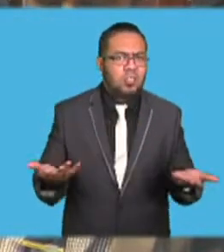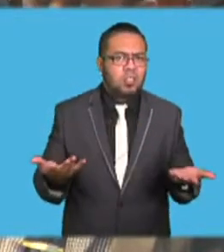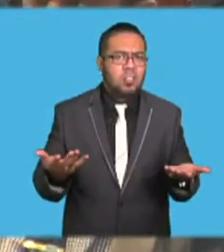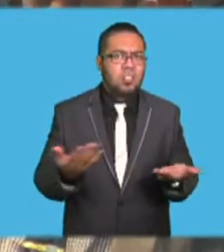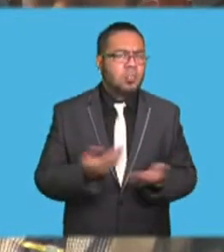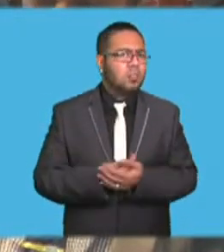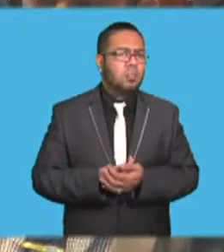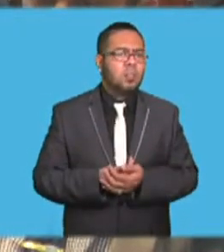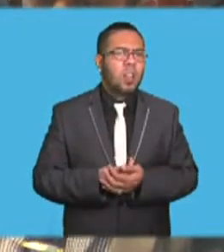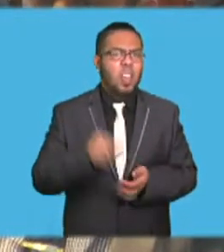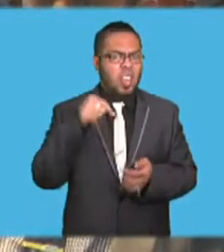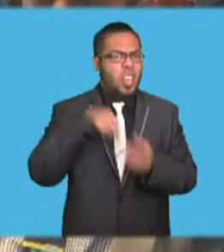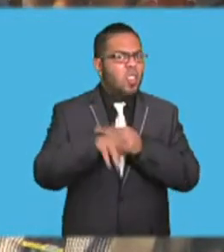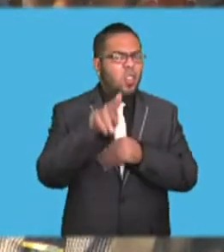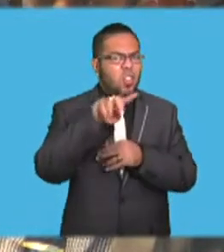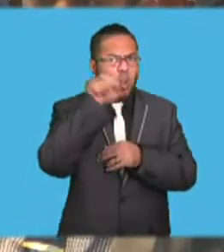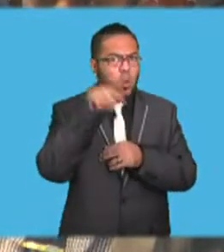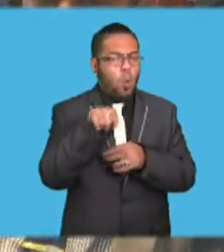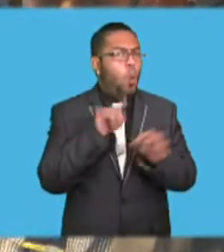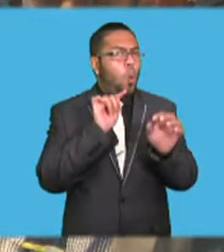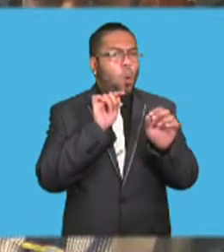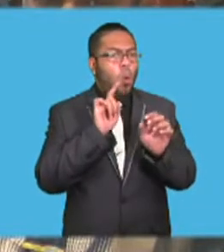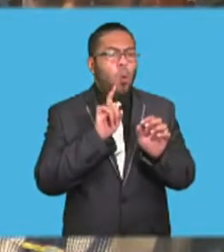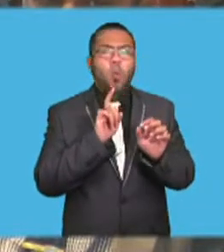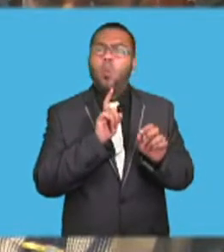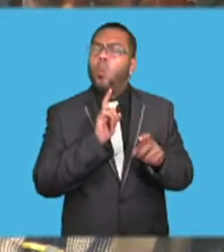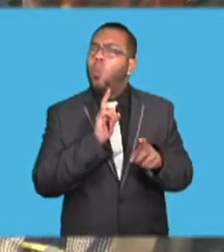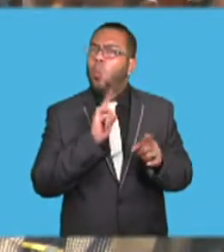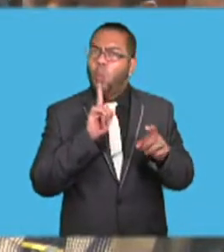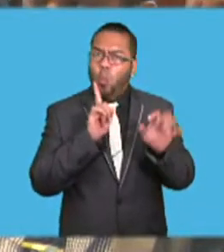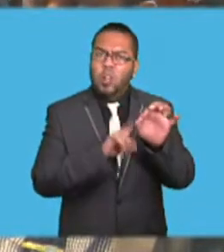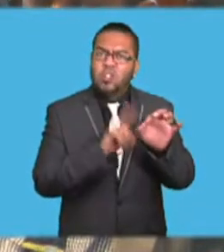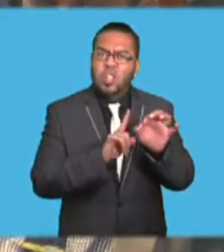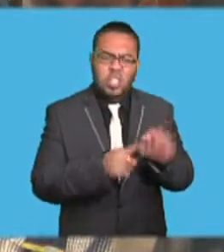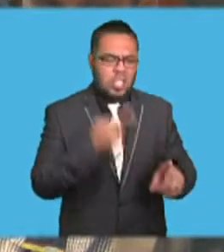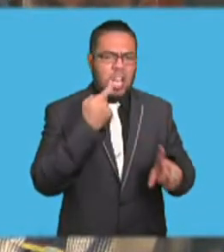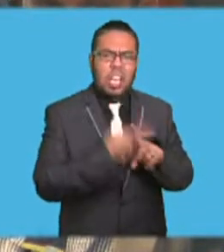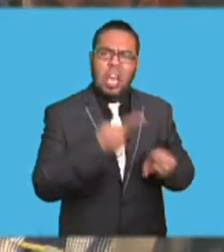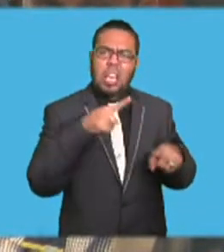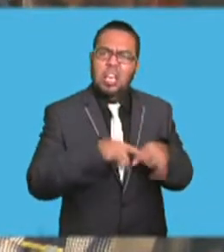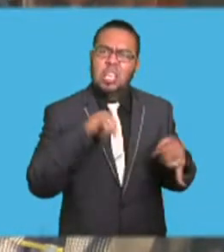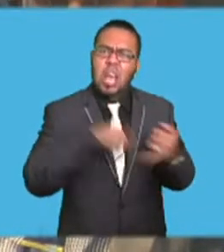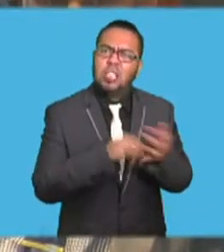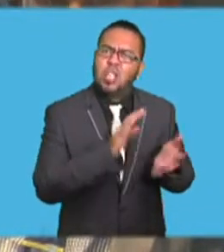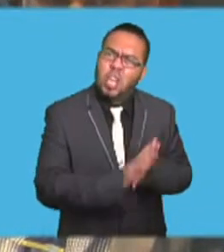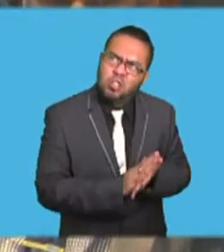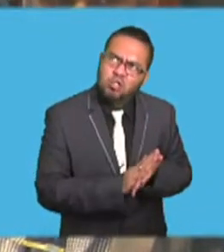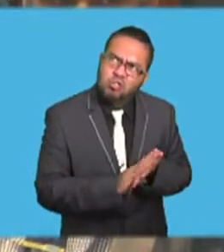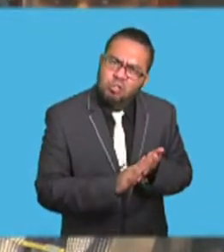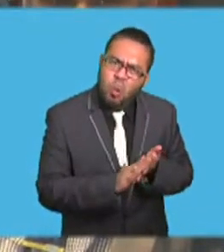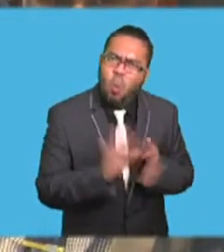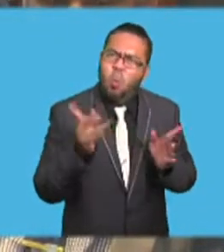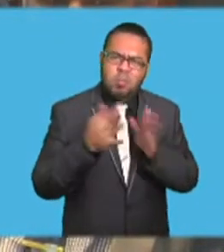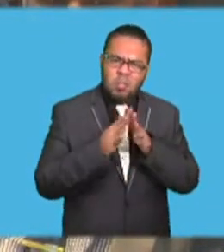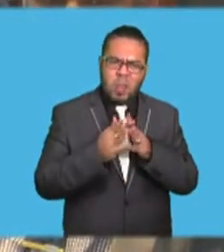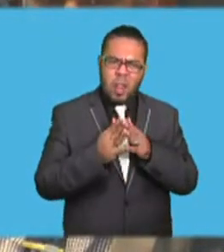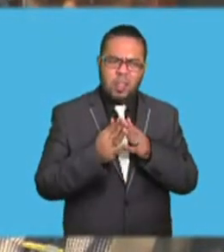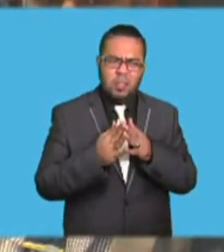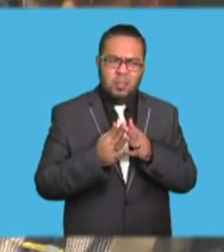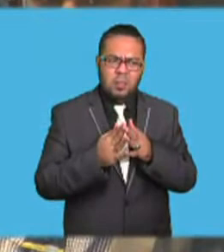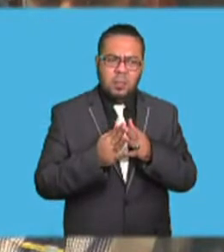The question is K-E-S-H, but the name is